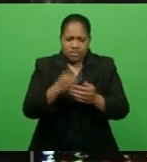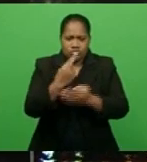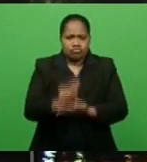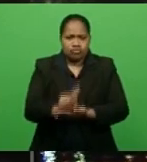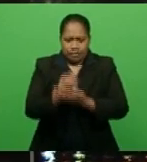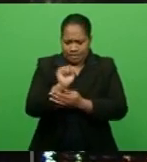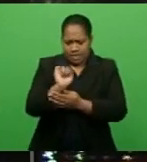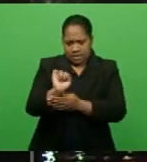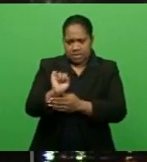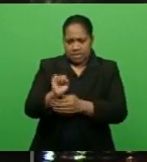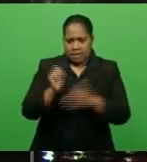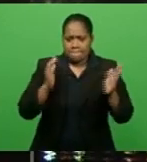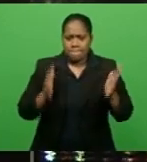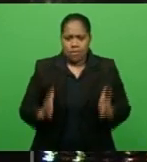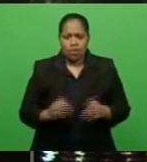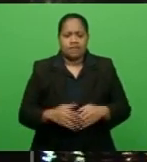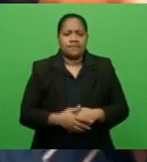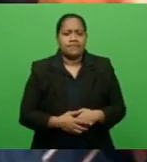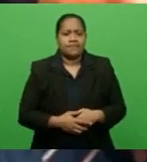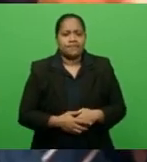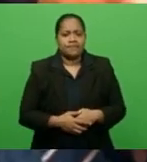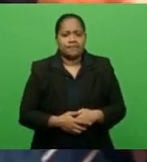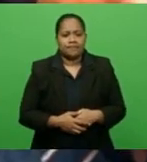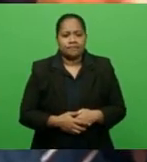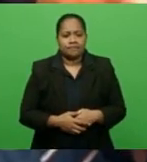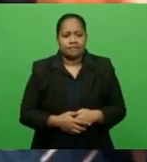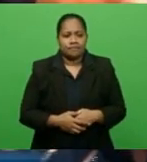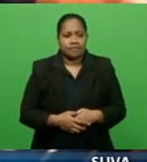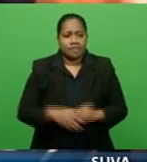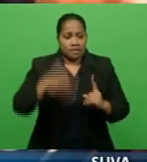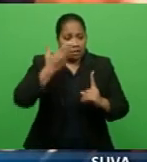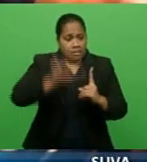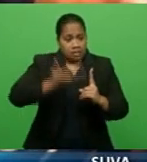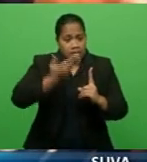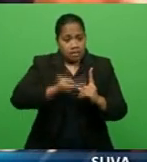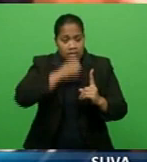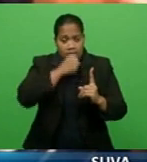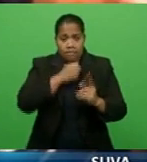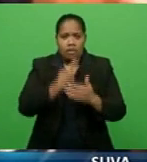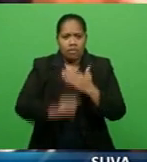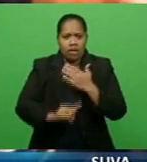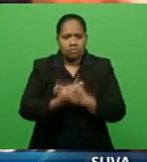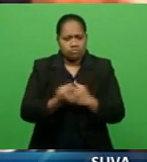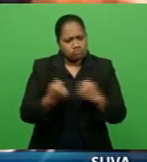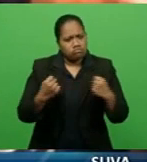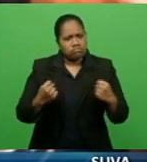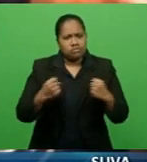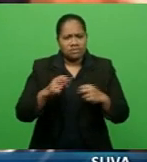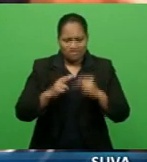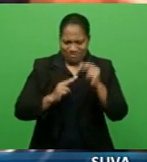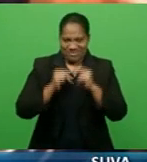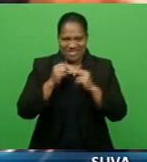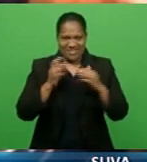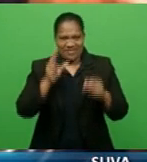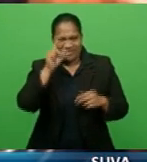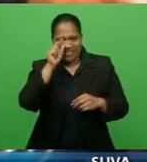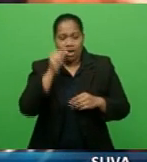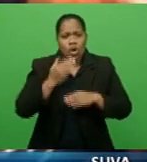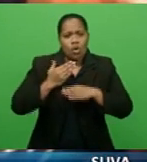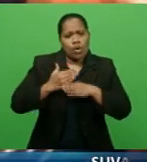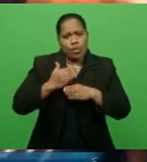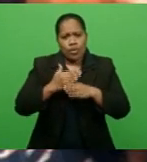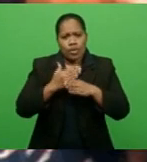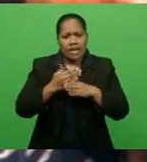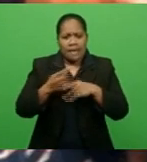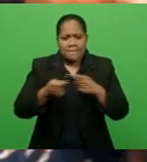Lena Reese has more. Benjamin Powell was in great shape. An athletically built Fijian, his work involved marketing and